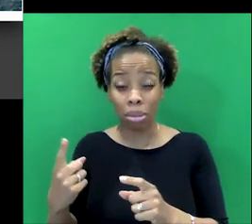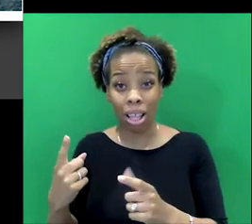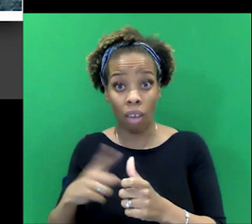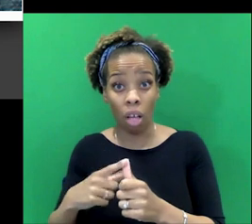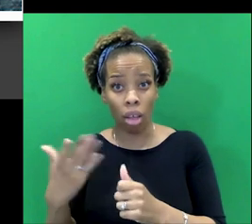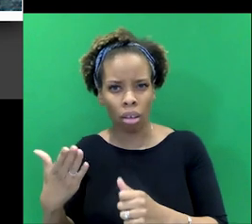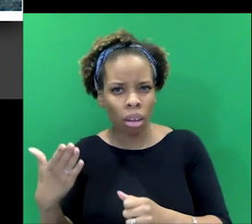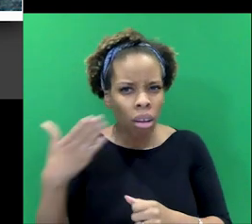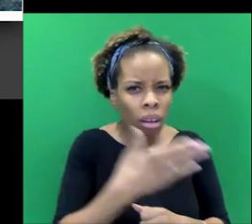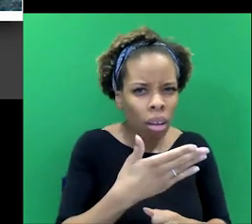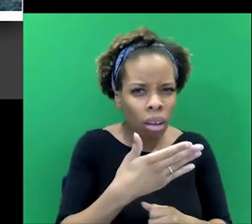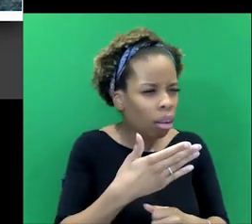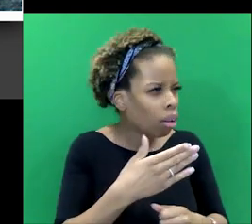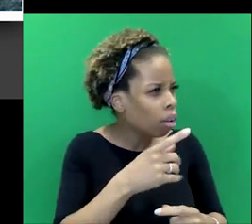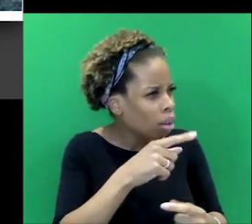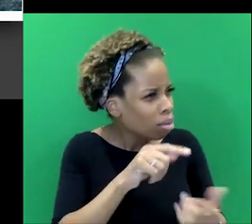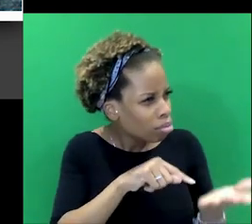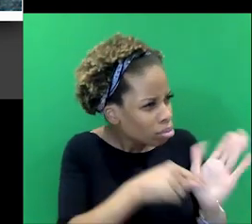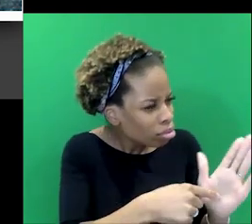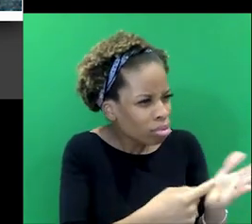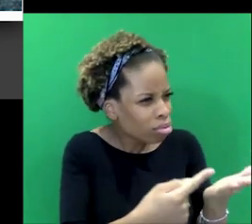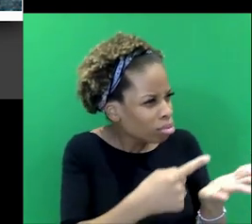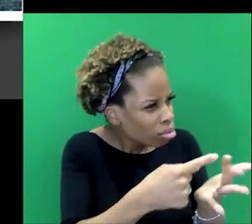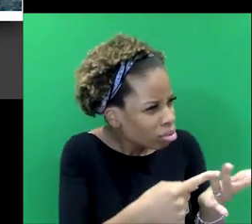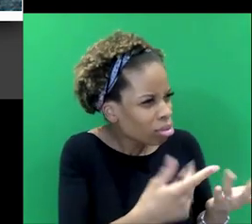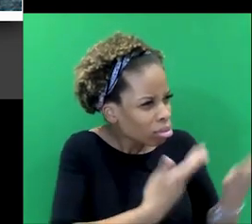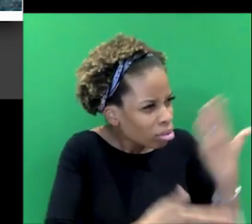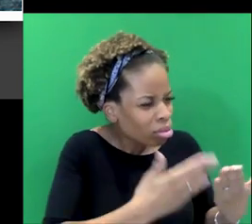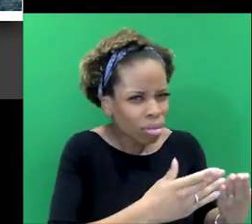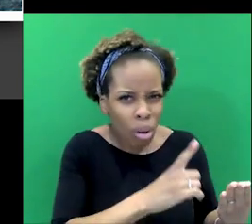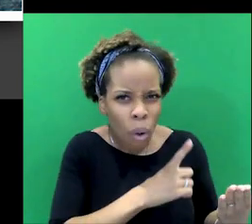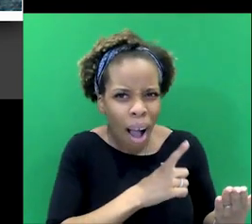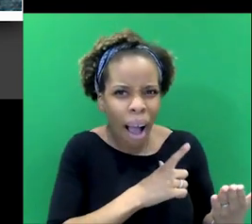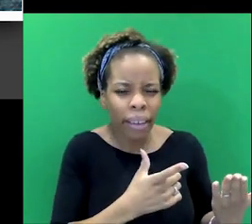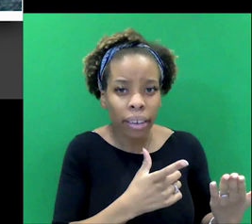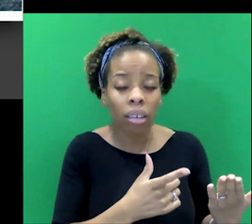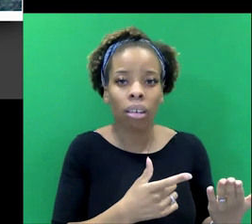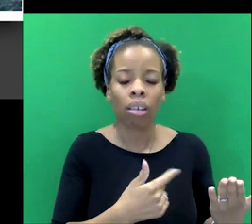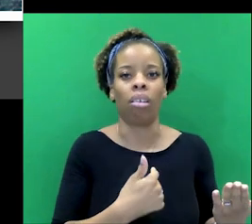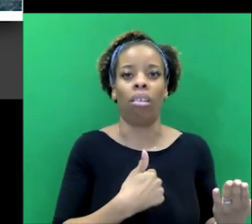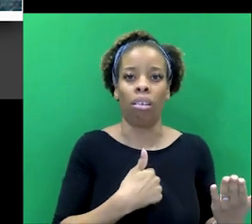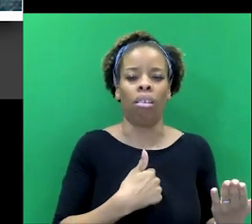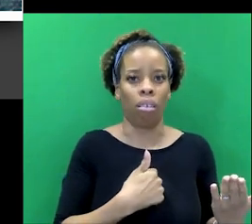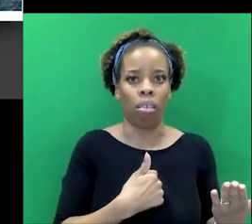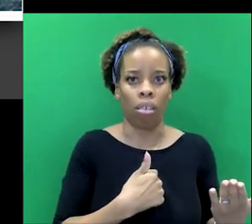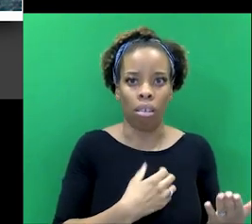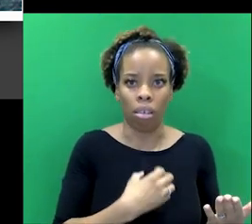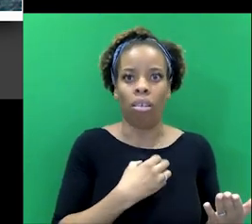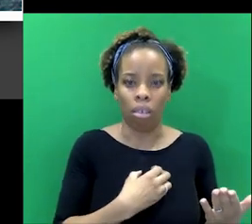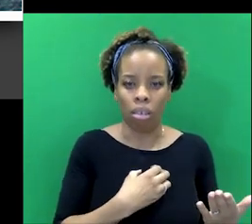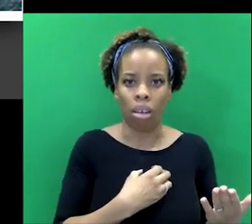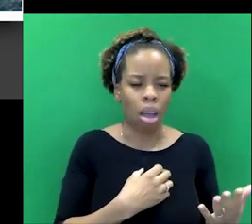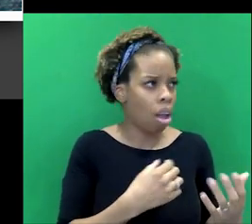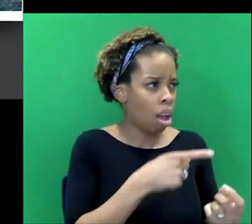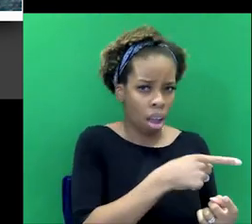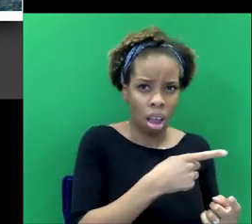vicarage, and he tells him, he shows him these letters. And he says how we have been under siege, and nobody has helped. So